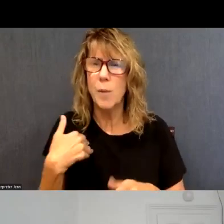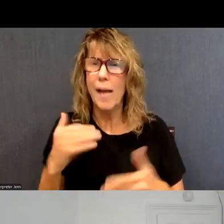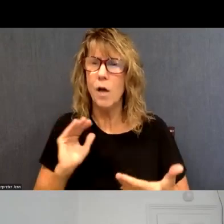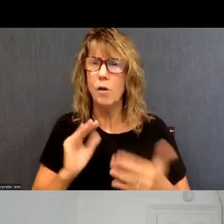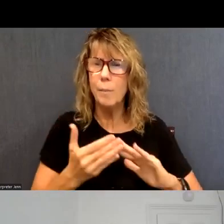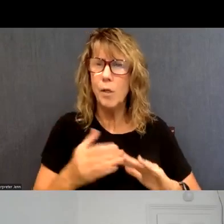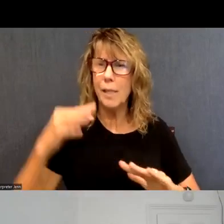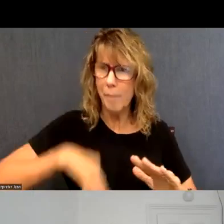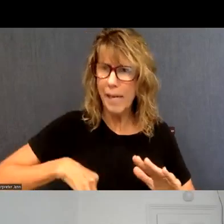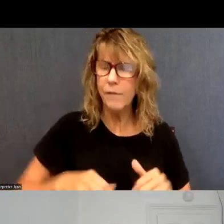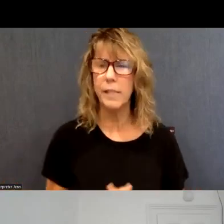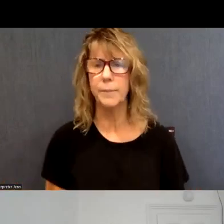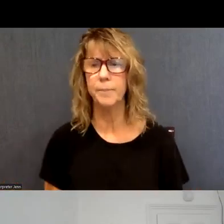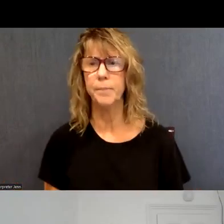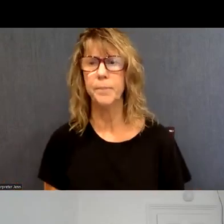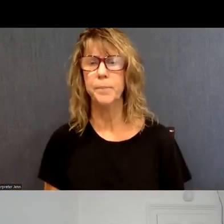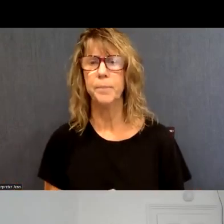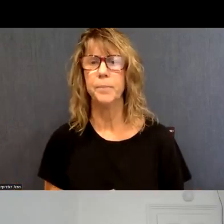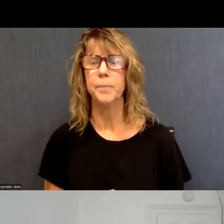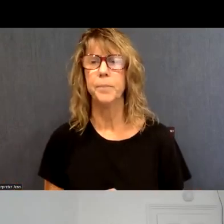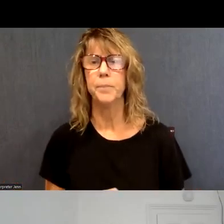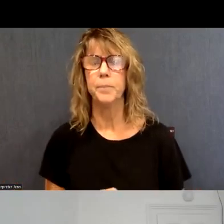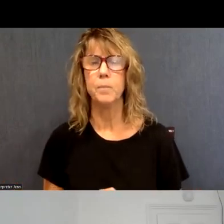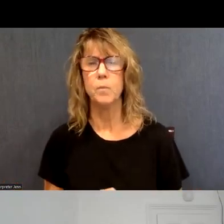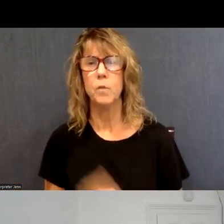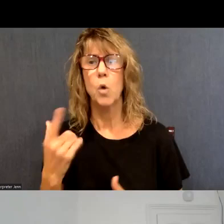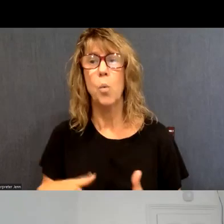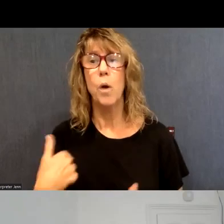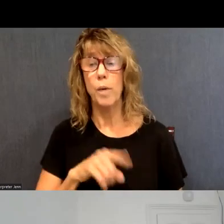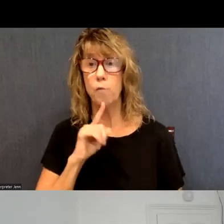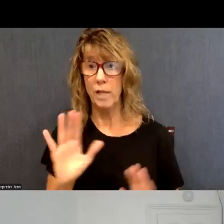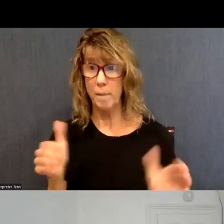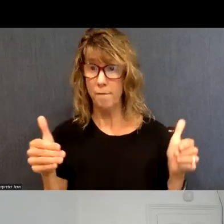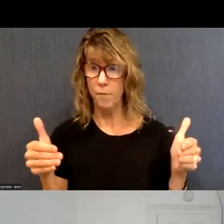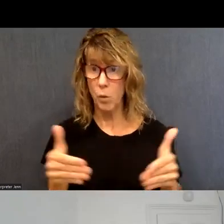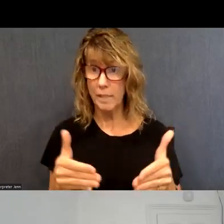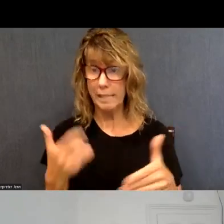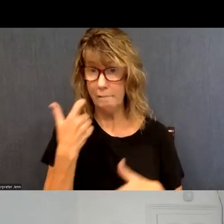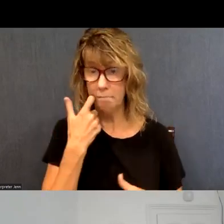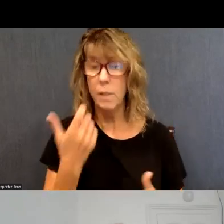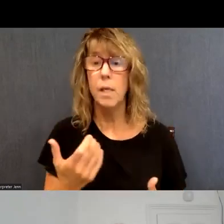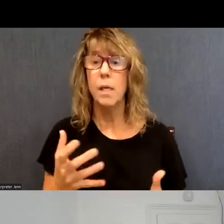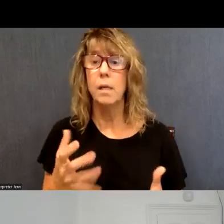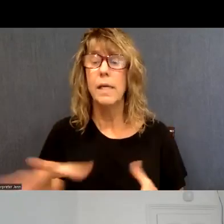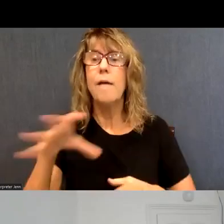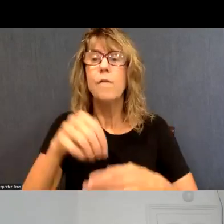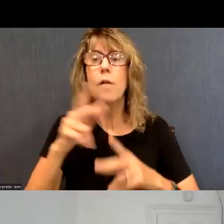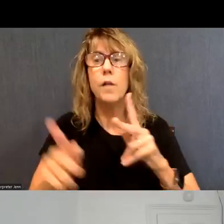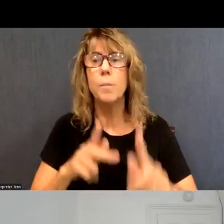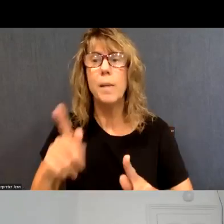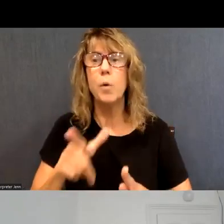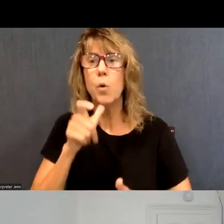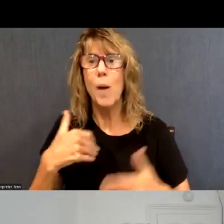interventions we're working on. Um, some of the critical things that we really have been focusing on a lot is involving people, um, with lived